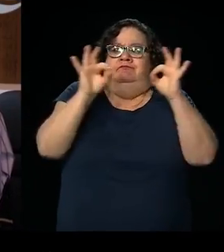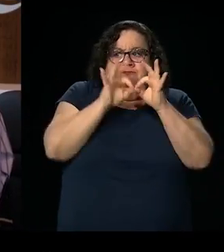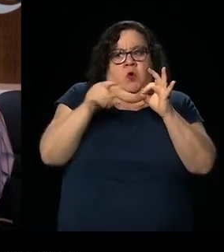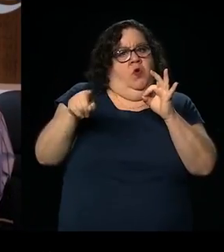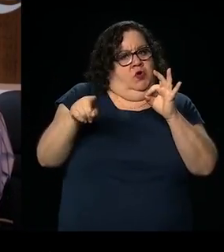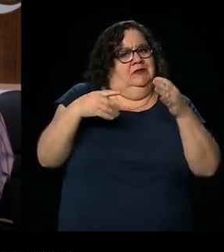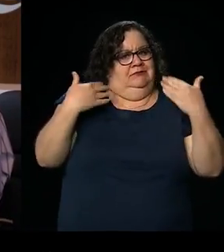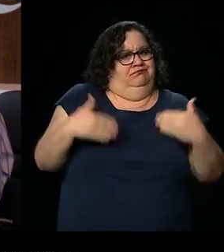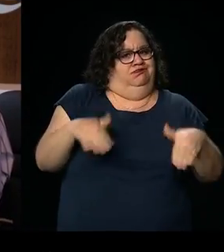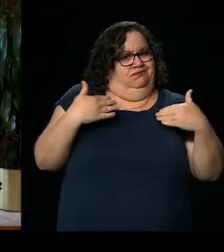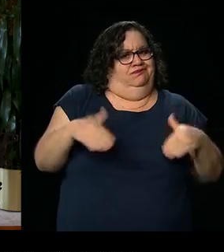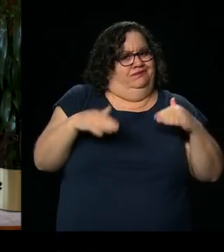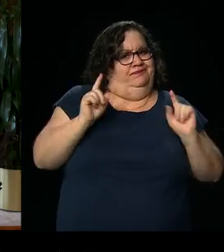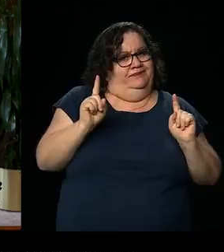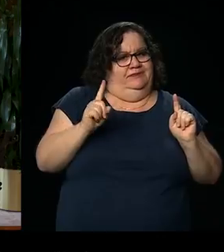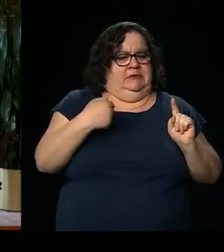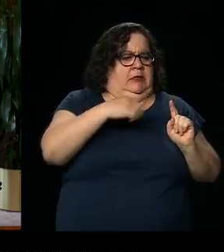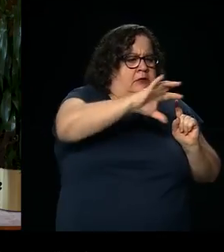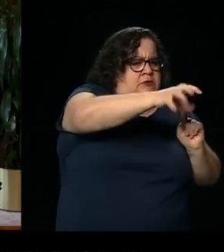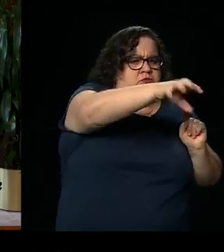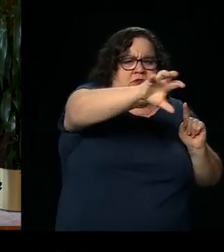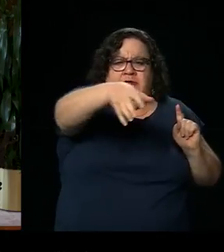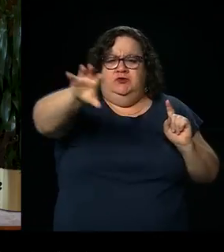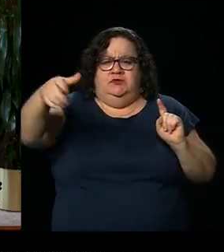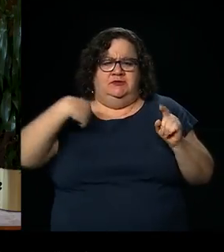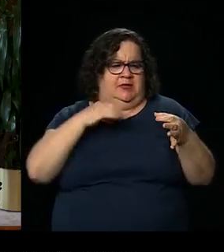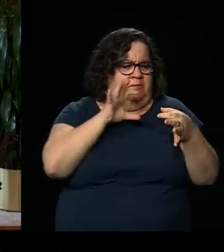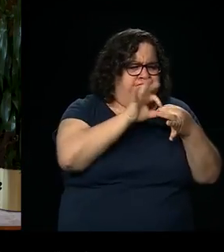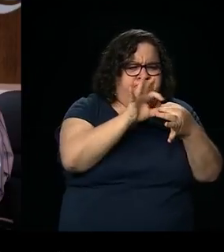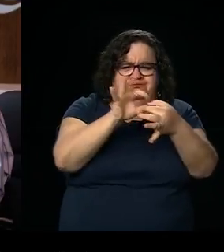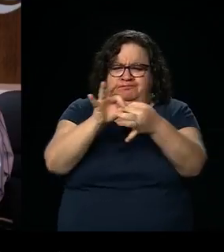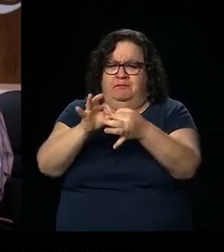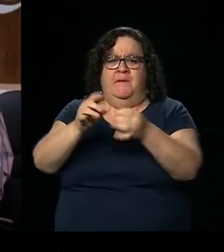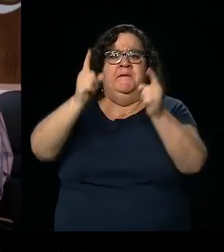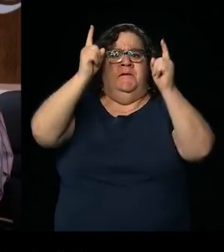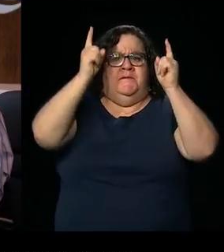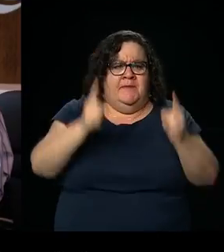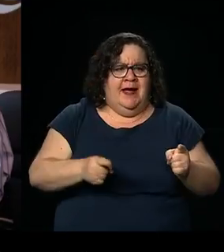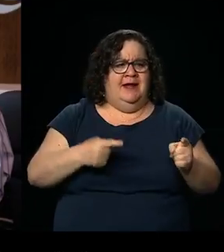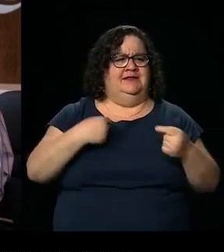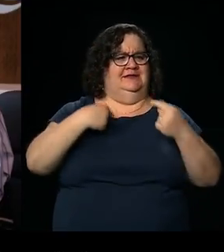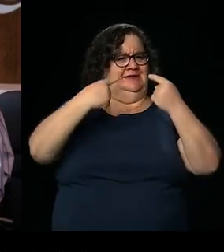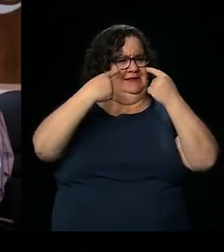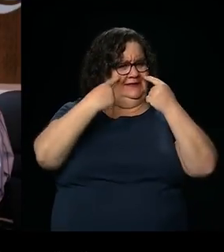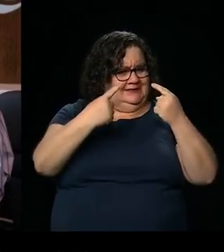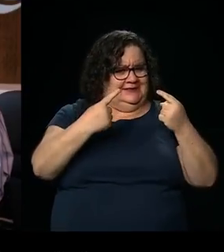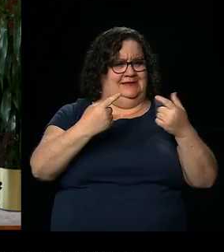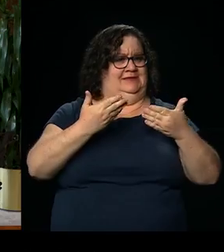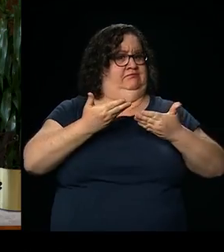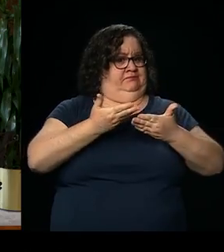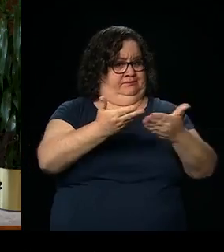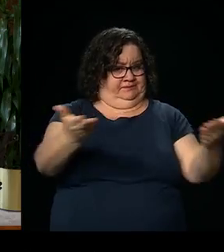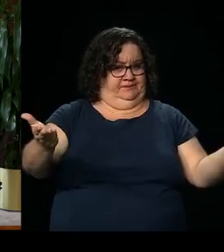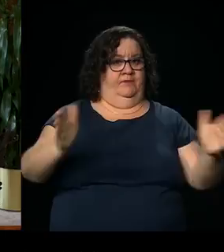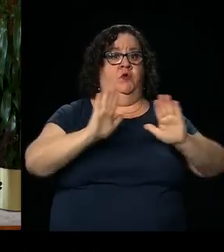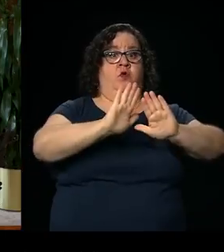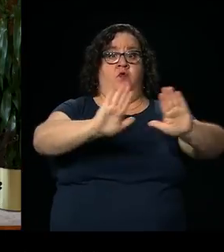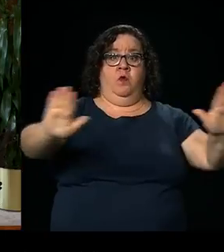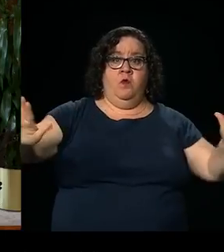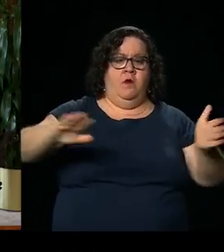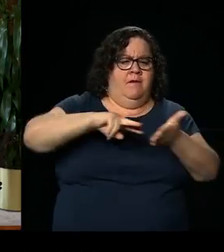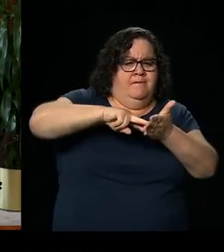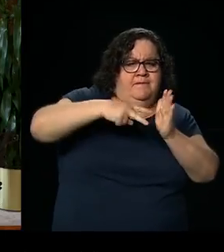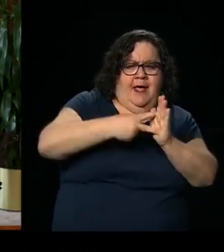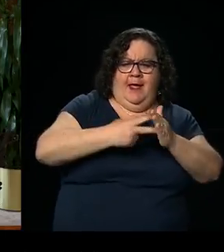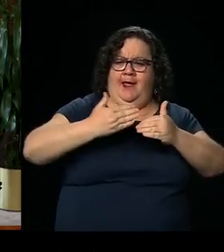double victims of discrimination. So, it is clear that this is a fundamental priority for us. In our relations with member